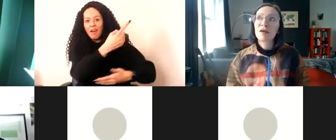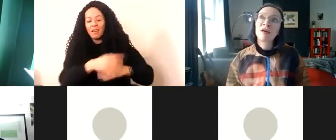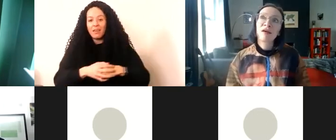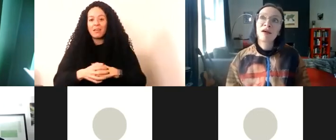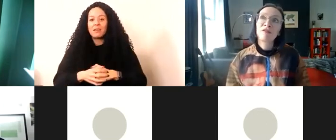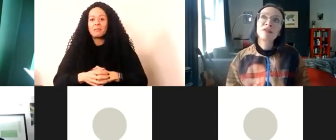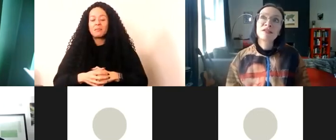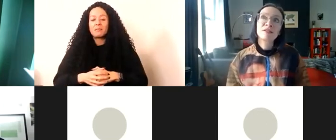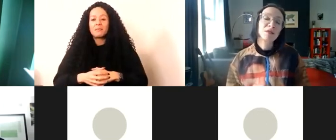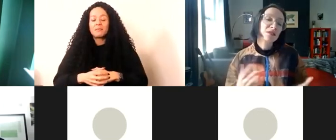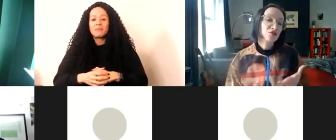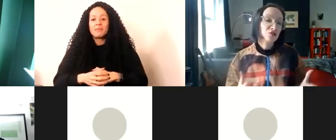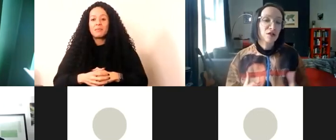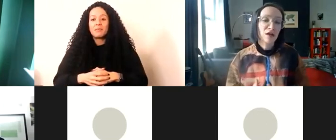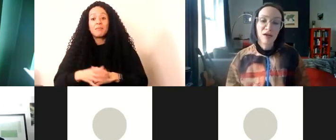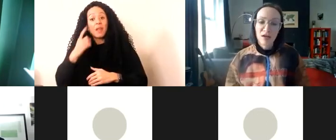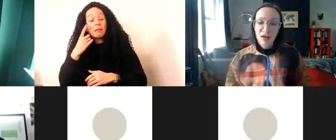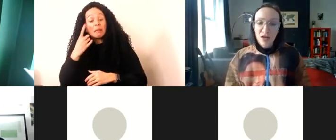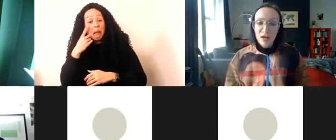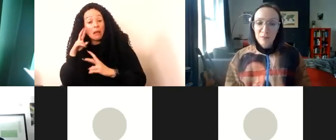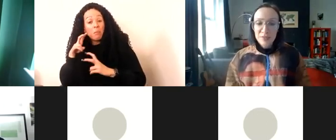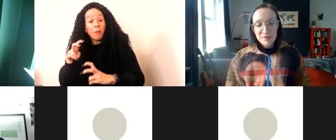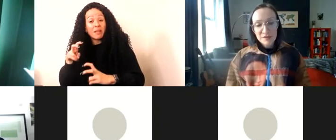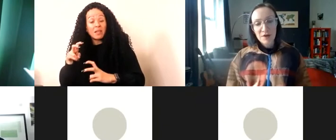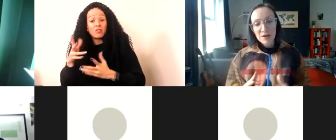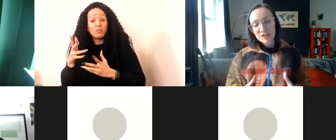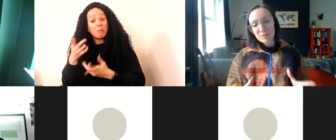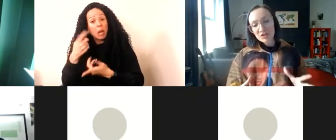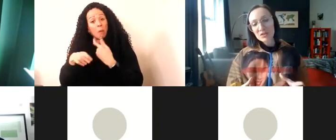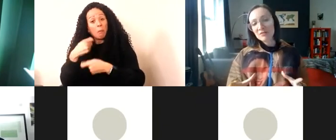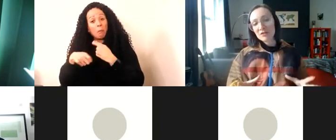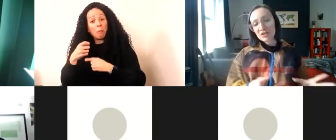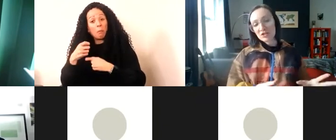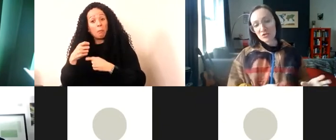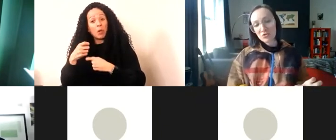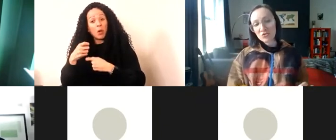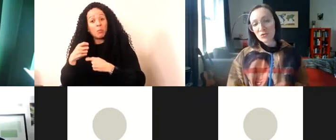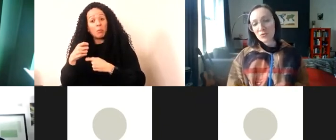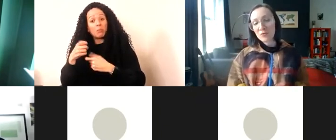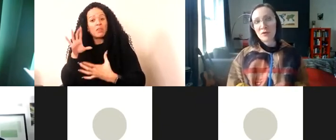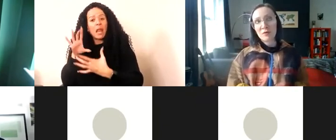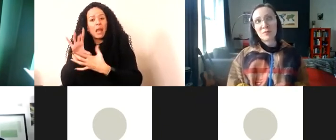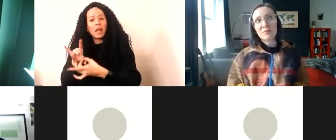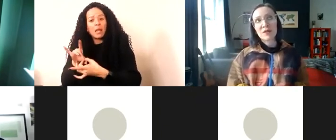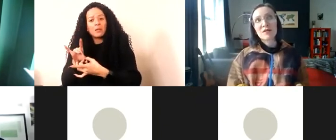And I think experimentation becomes framed, especially in relation to